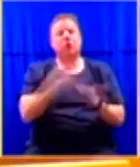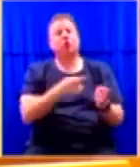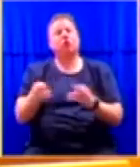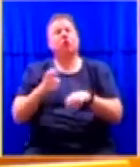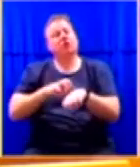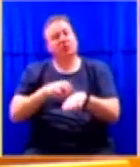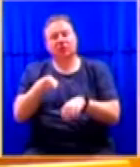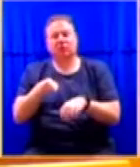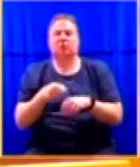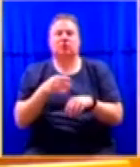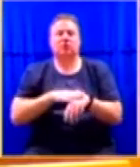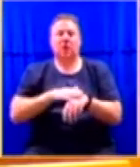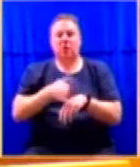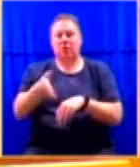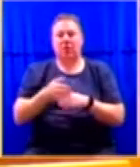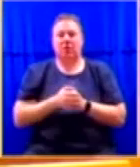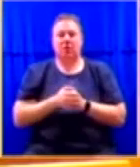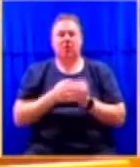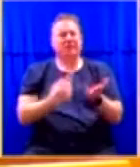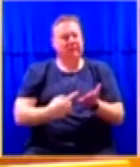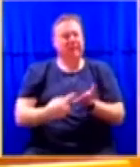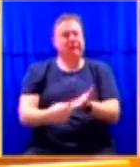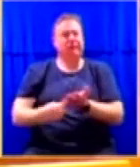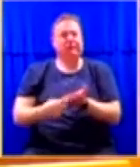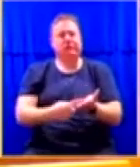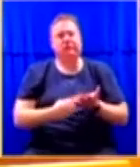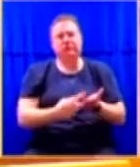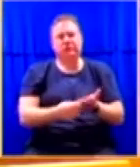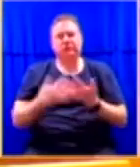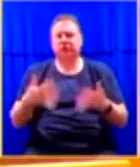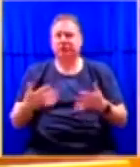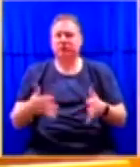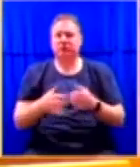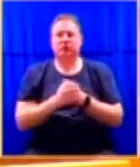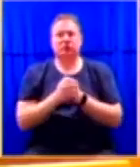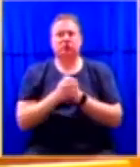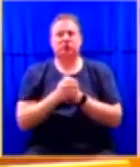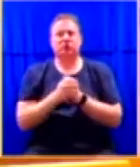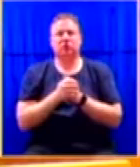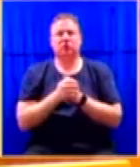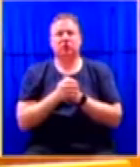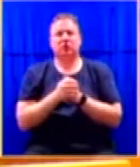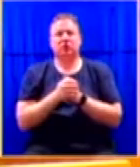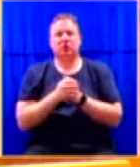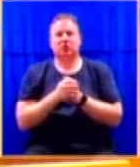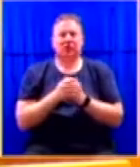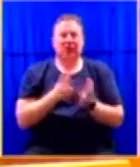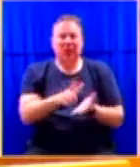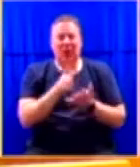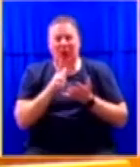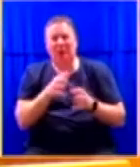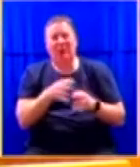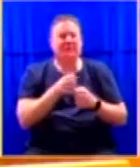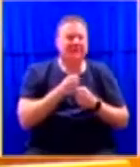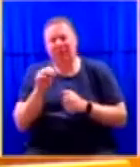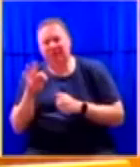And we discussed it extensively. There was an aversion in our country about getting a loan from the